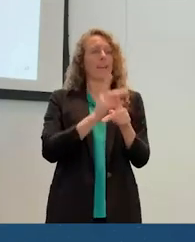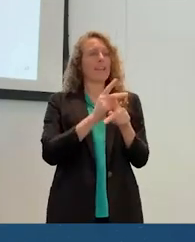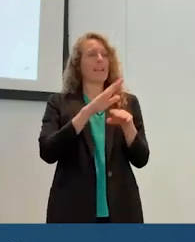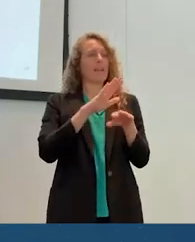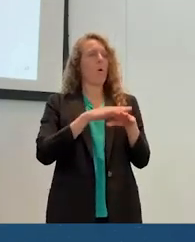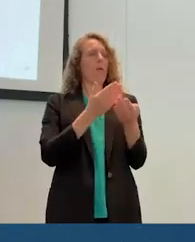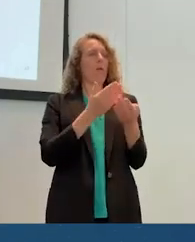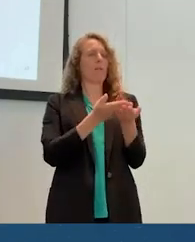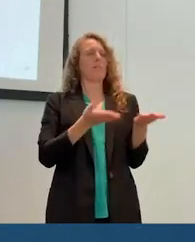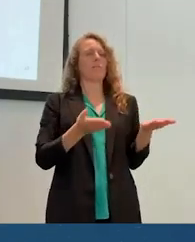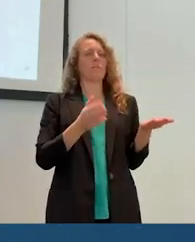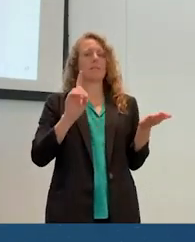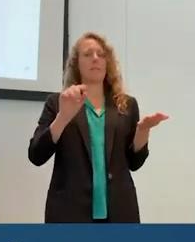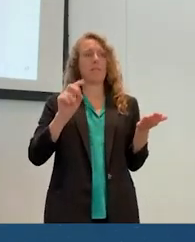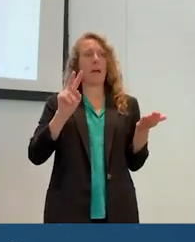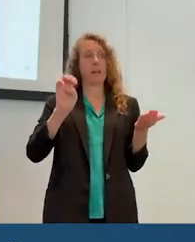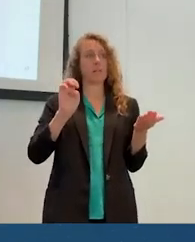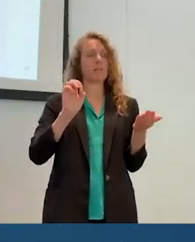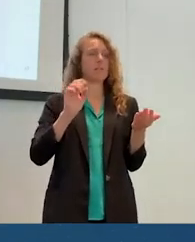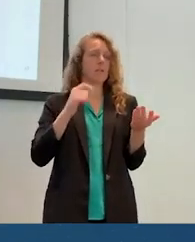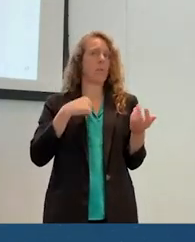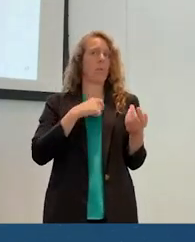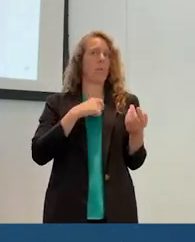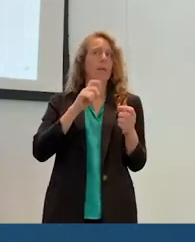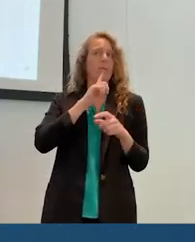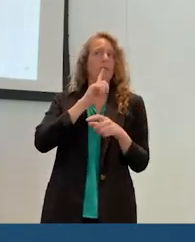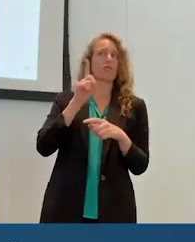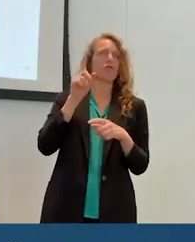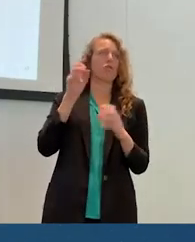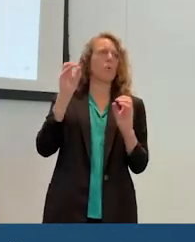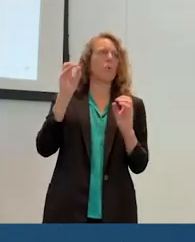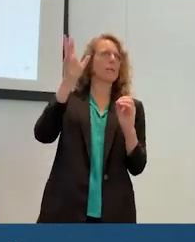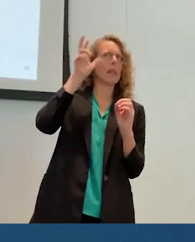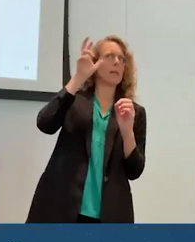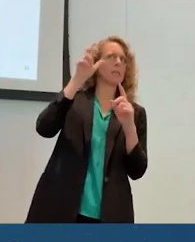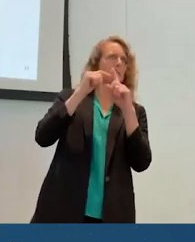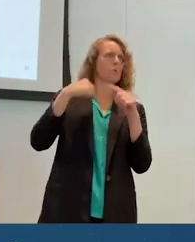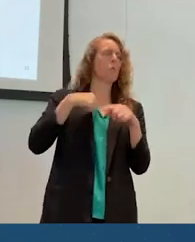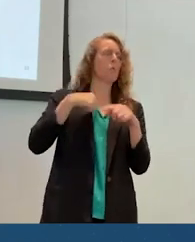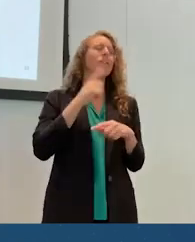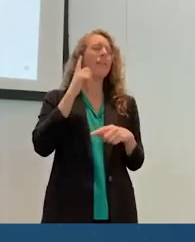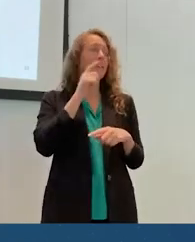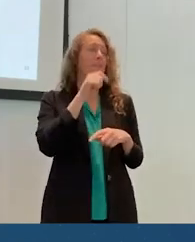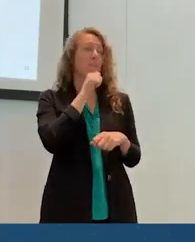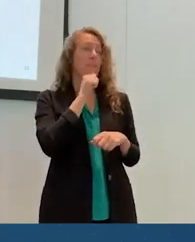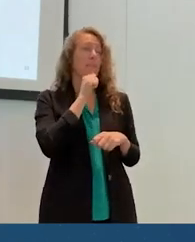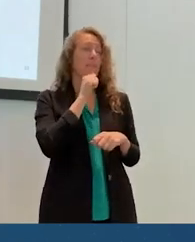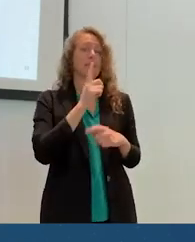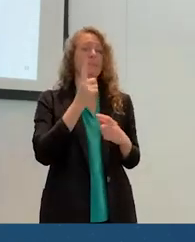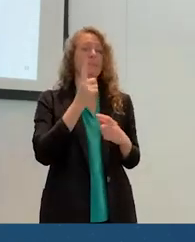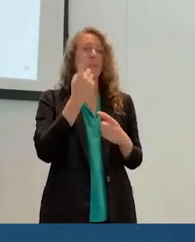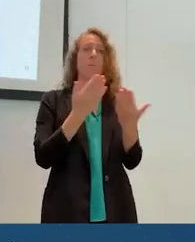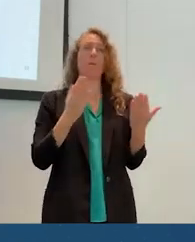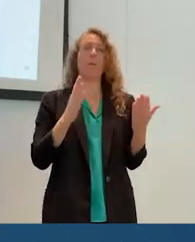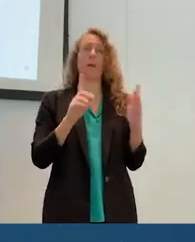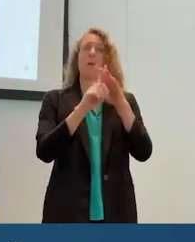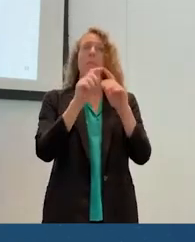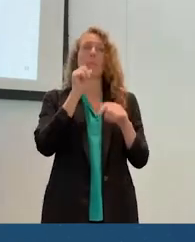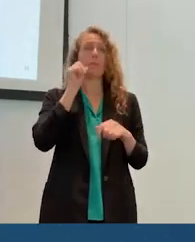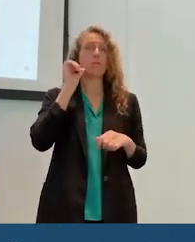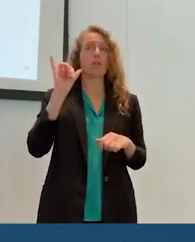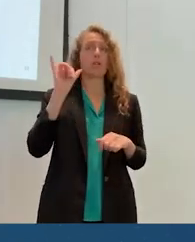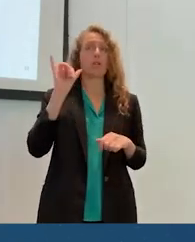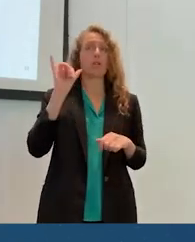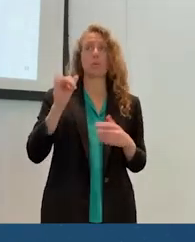can be certain that we're not being listened in on and whatnot. Yes, that's a very good point. And I think privacy is a theme that we've heard come up yesterday. Yeah.